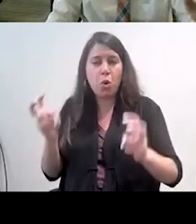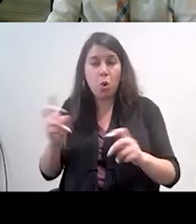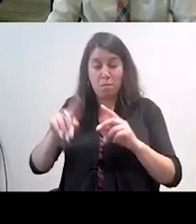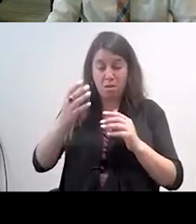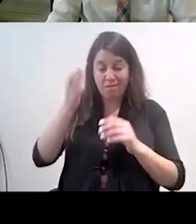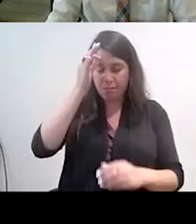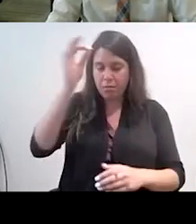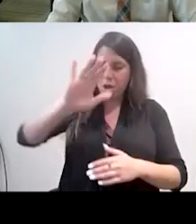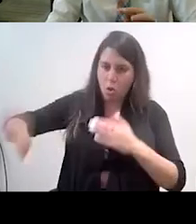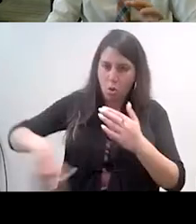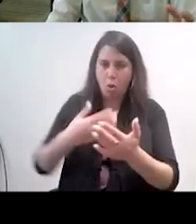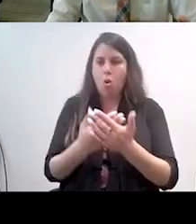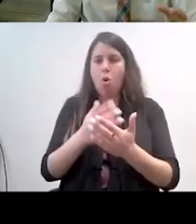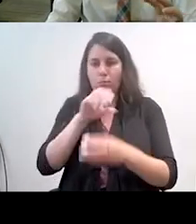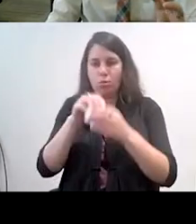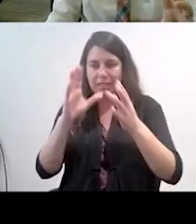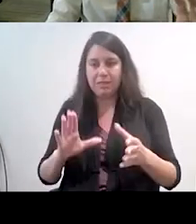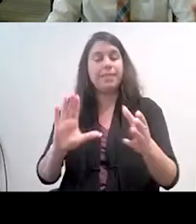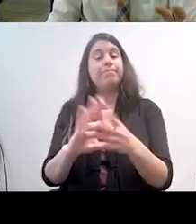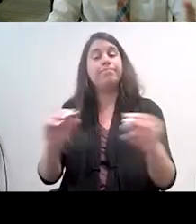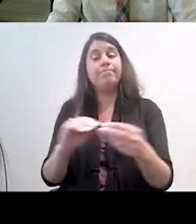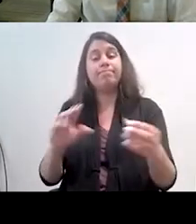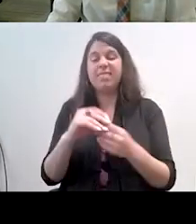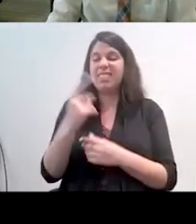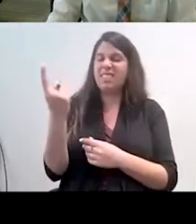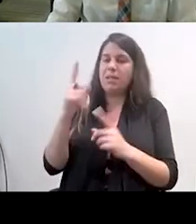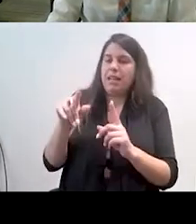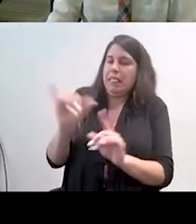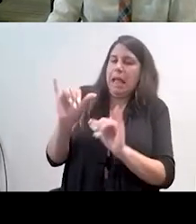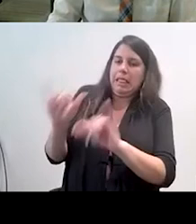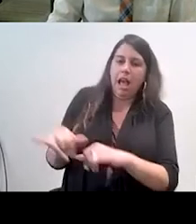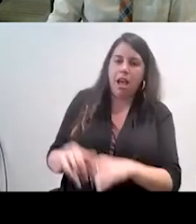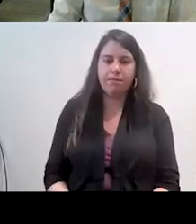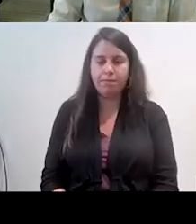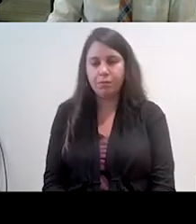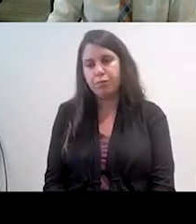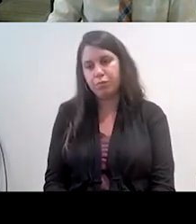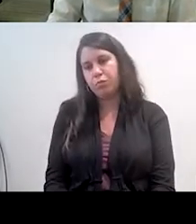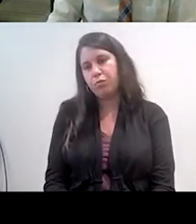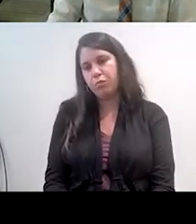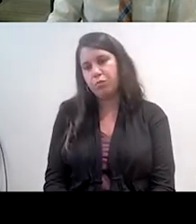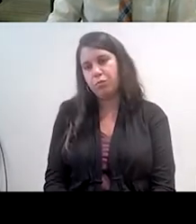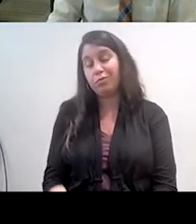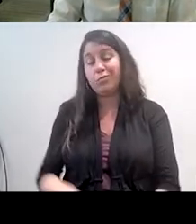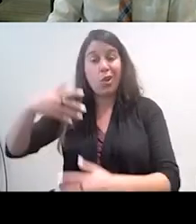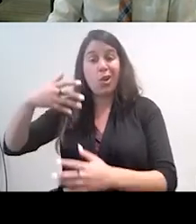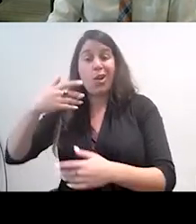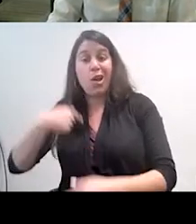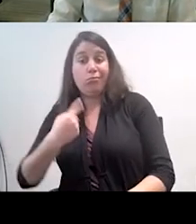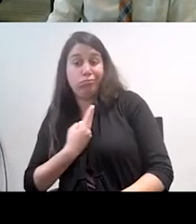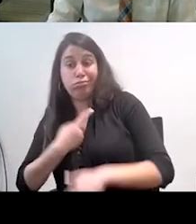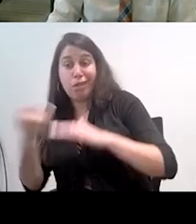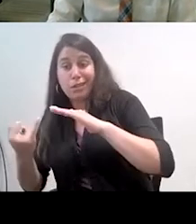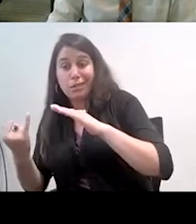almost all the participants stated something along these lines about overcoming social isolation and having a connection with the